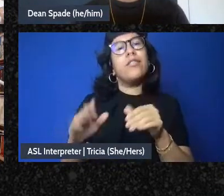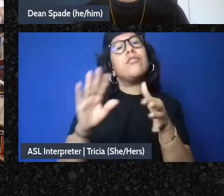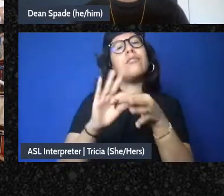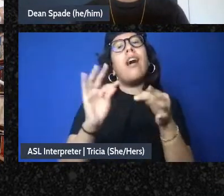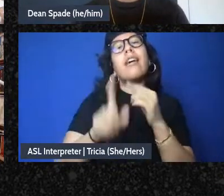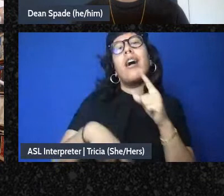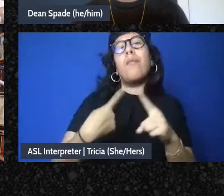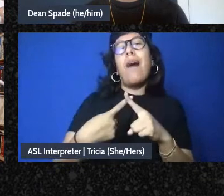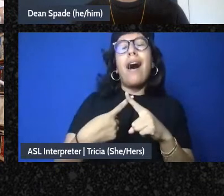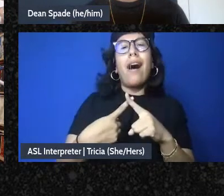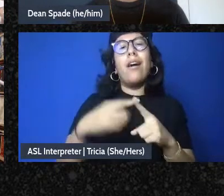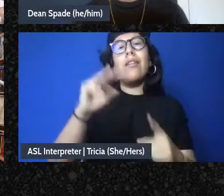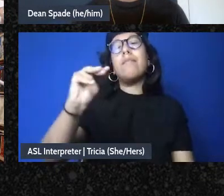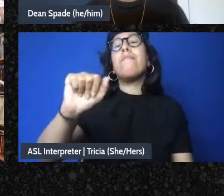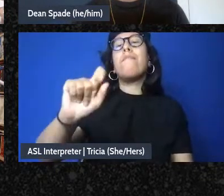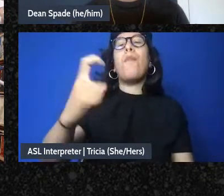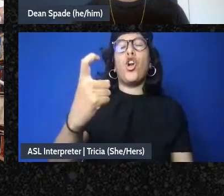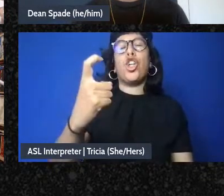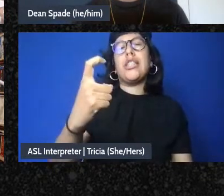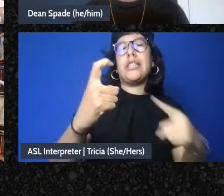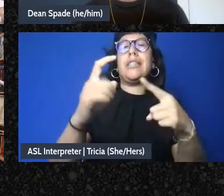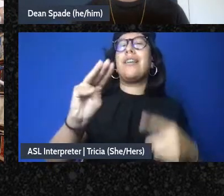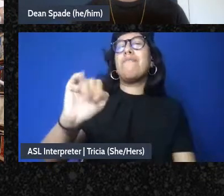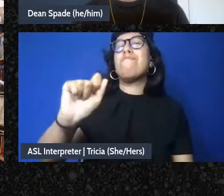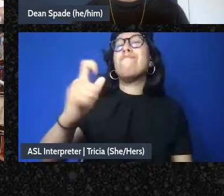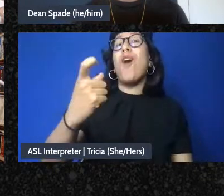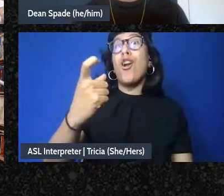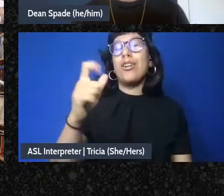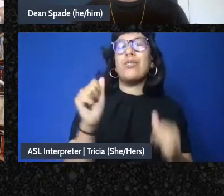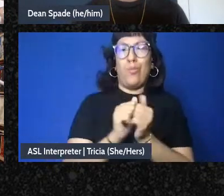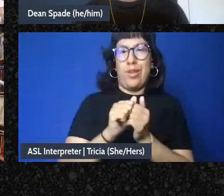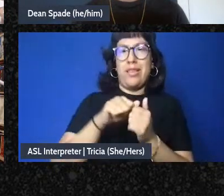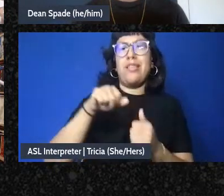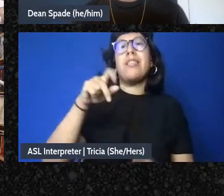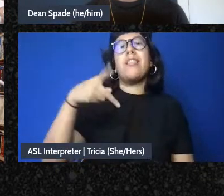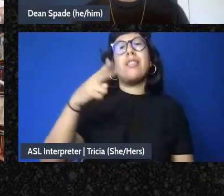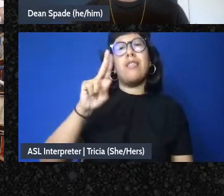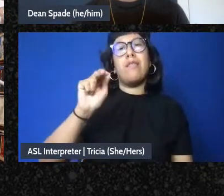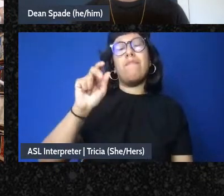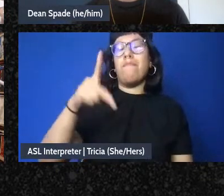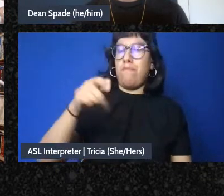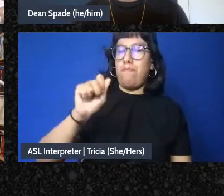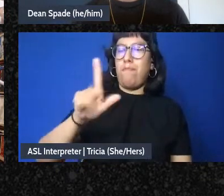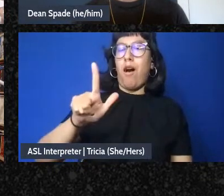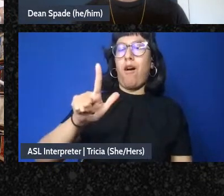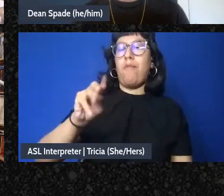when we talk about Marx at 3 p.m with Paul Matic and Jason Smith you